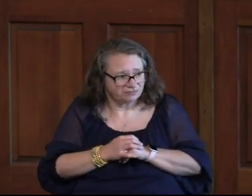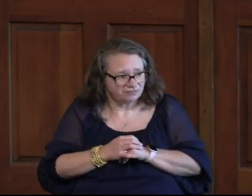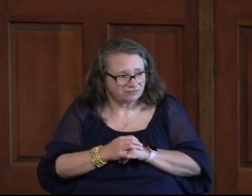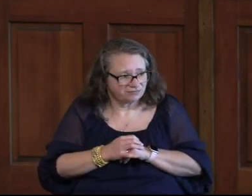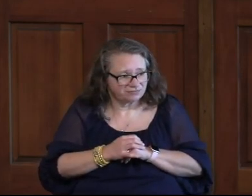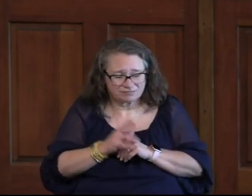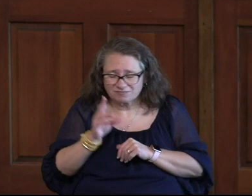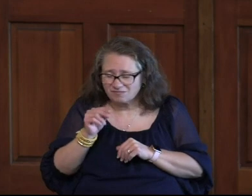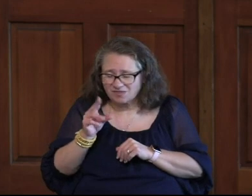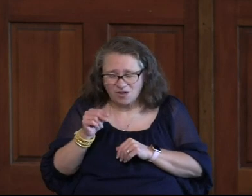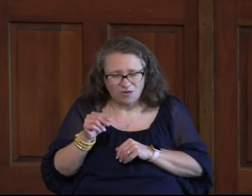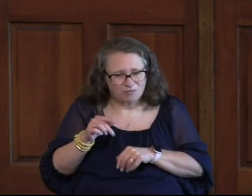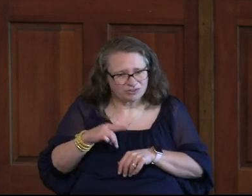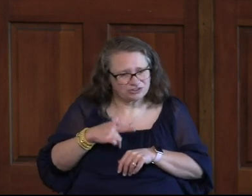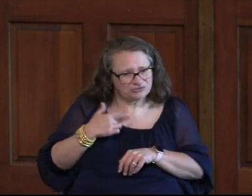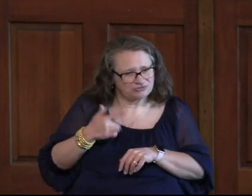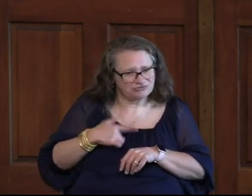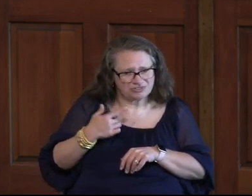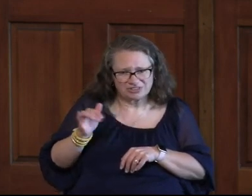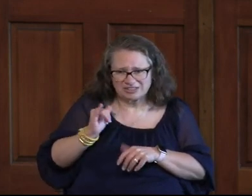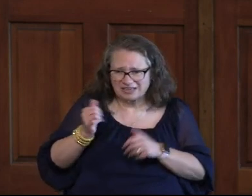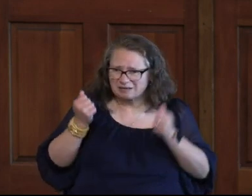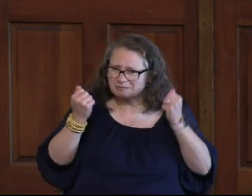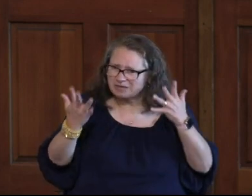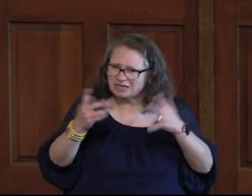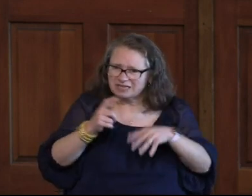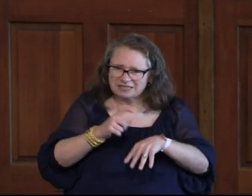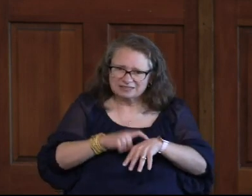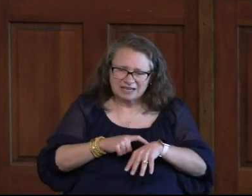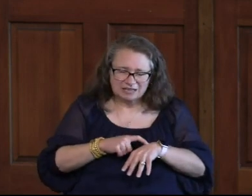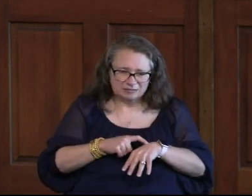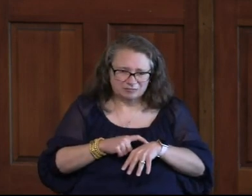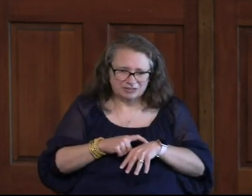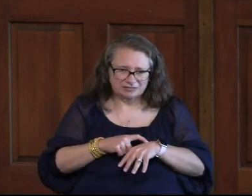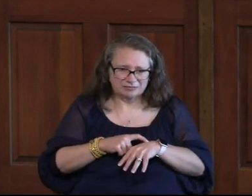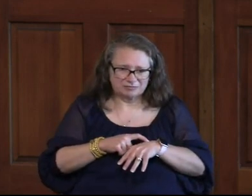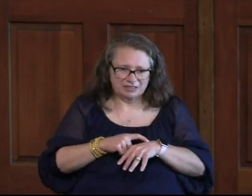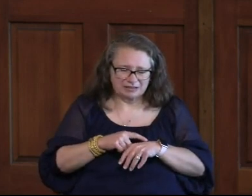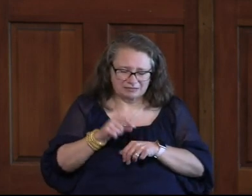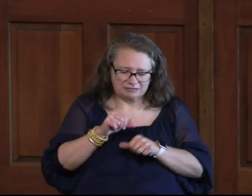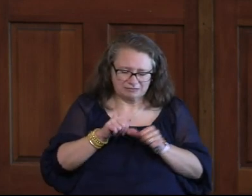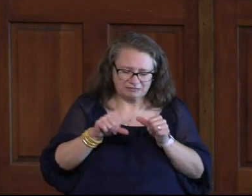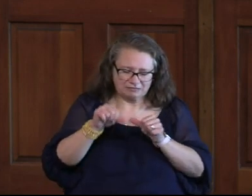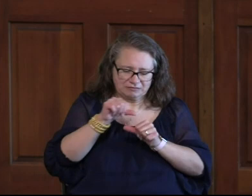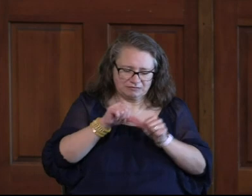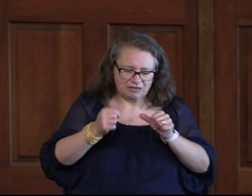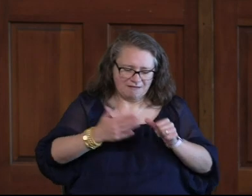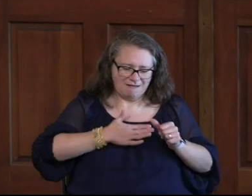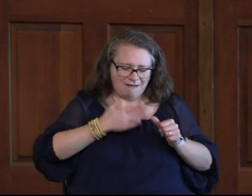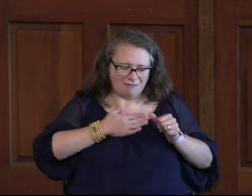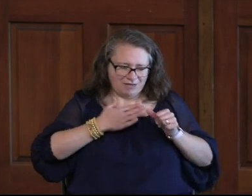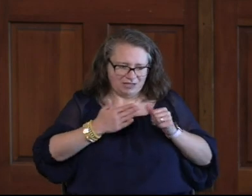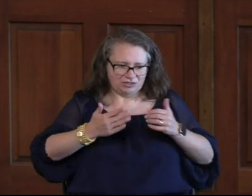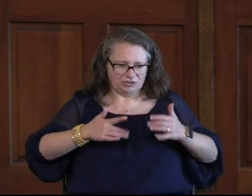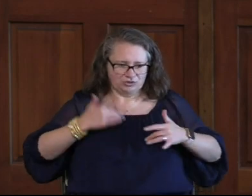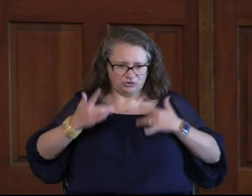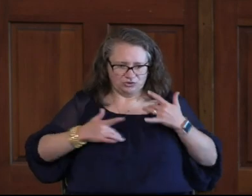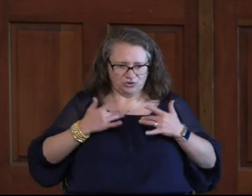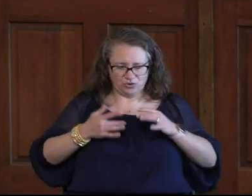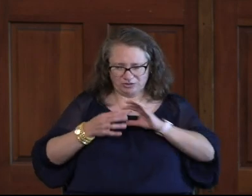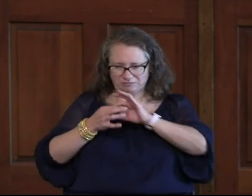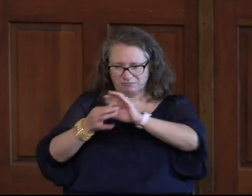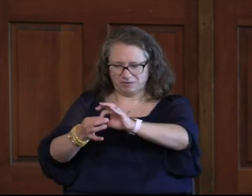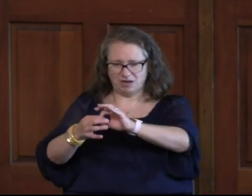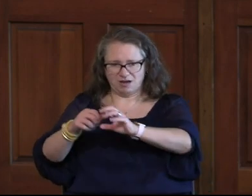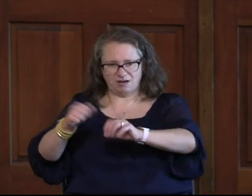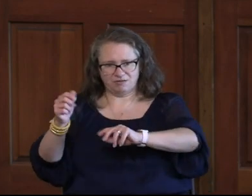It Shouldn't Be But It Feels Like That Many Times Because Don't We Kind Of Tether Our Happiness And Our Joy And Our Well Being To